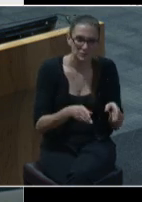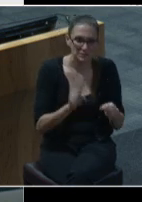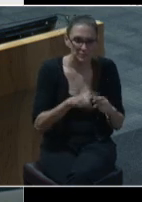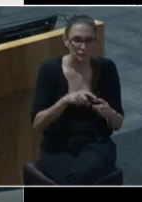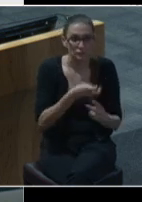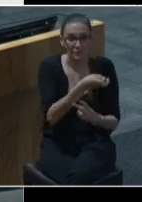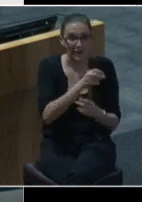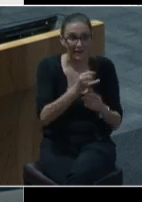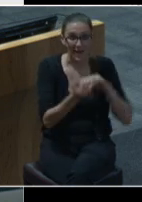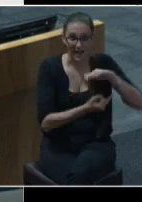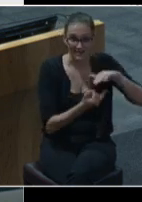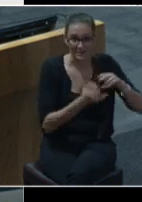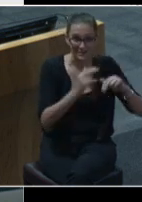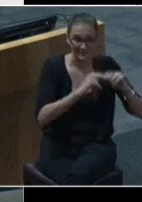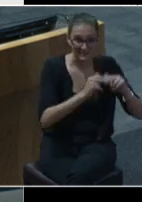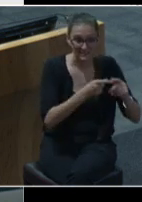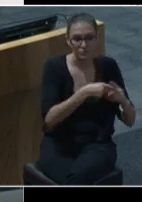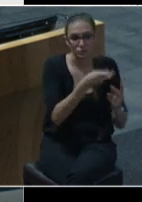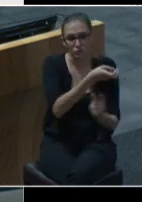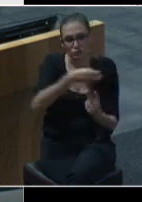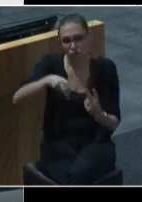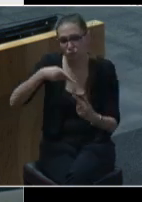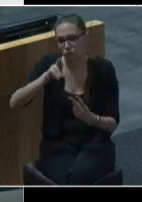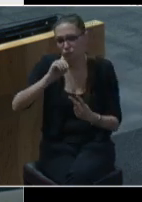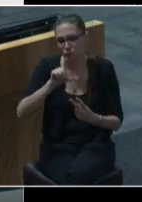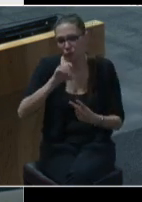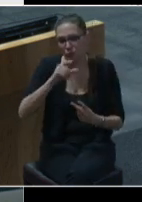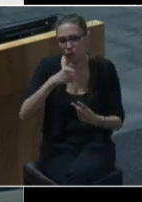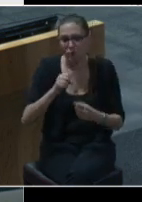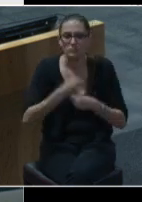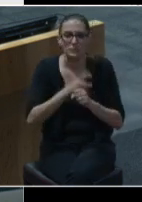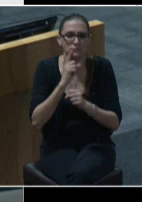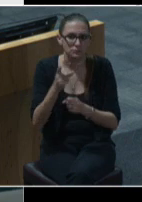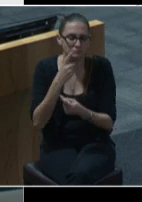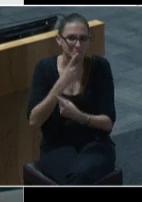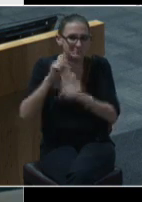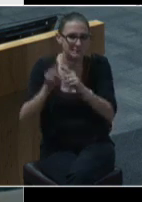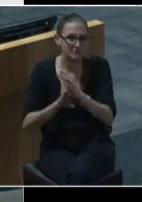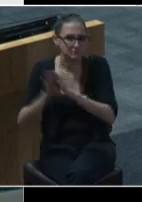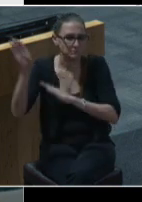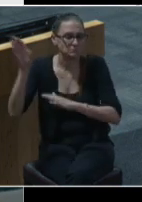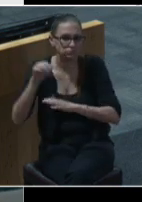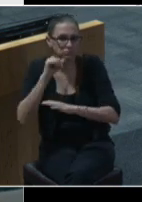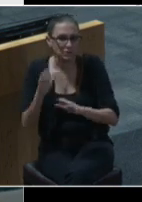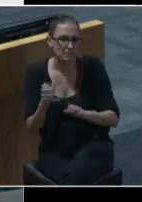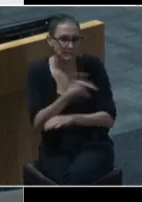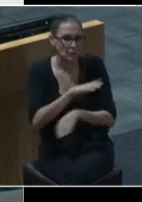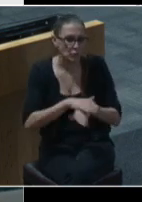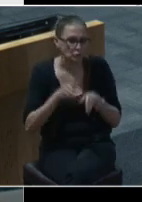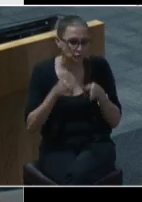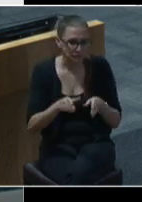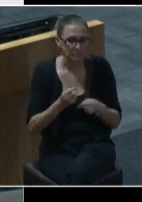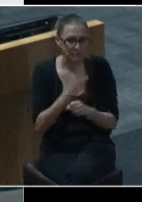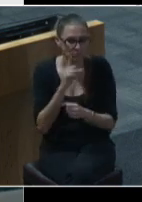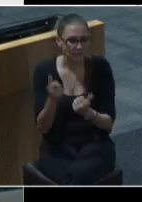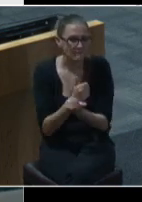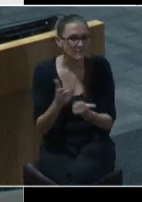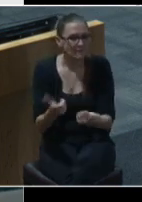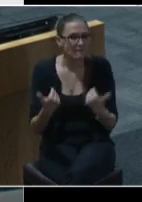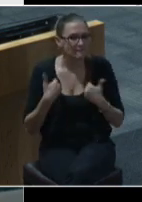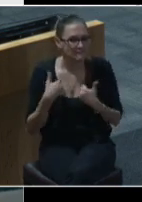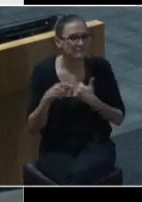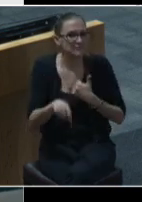facility over to the pro lodge and be set up for success between that movement and they were able to have everything they needed to get